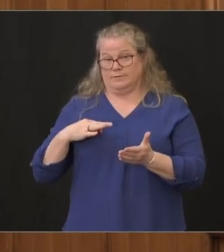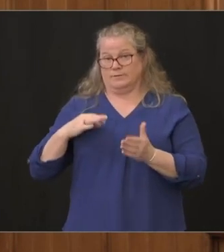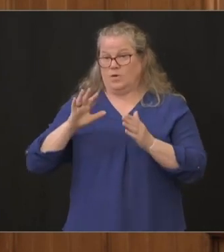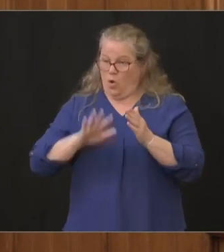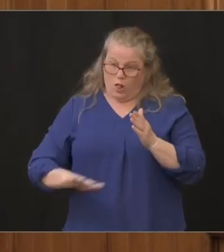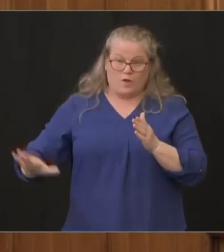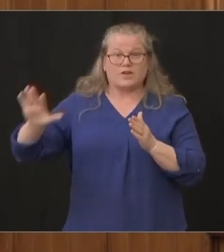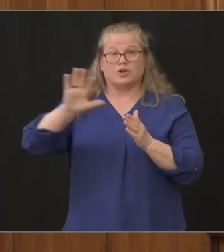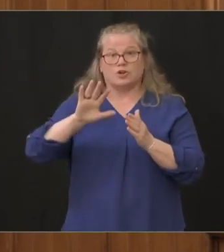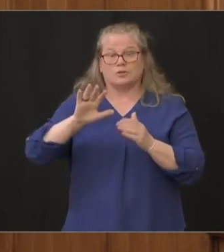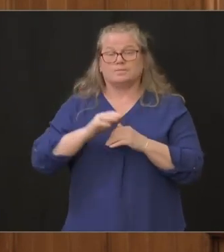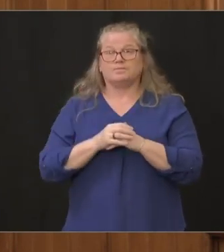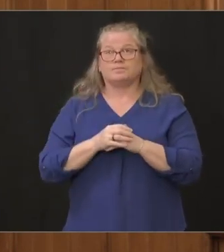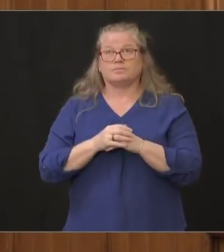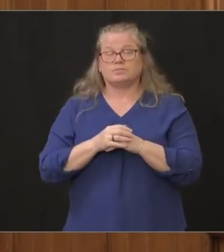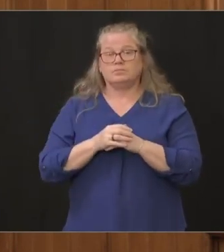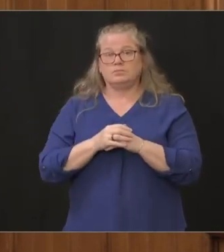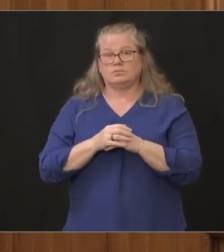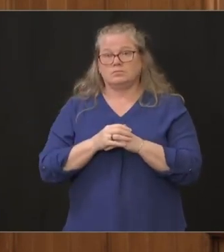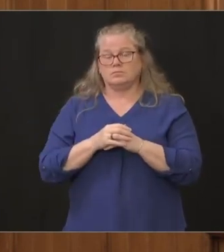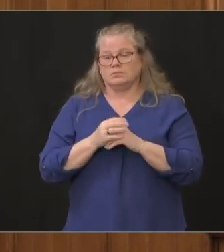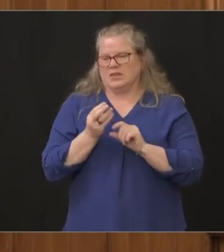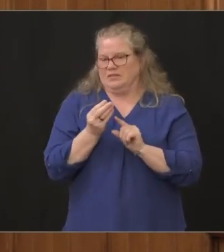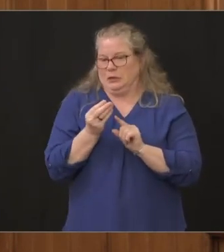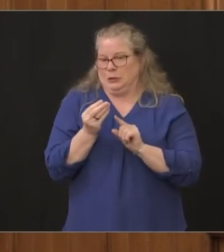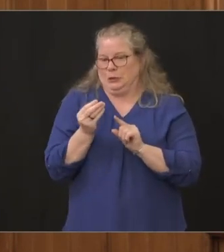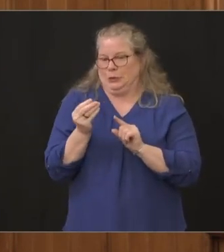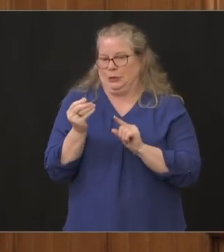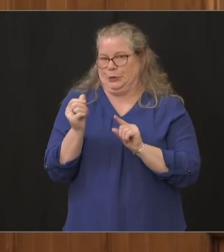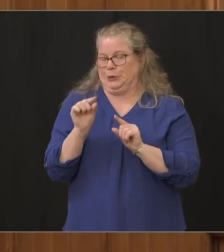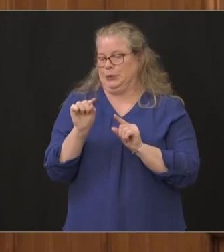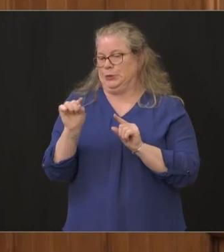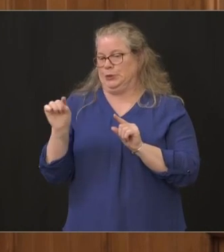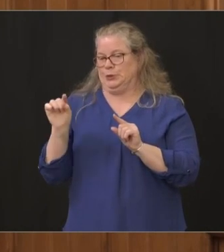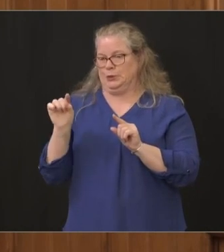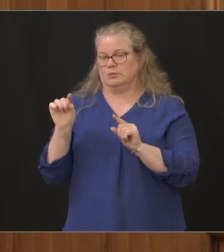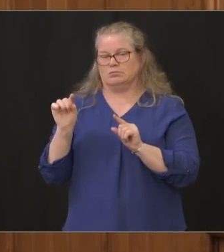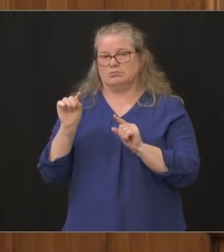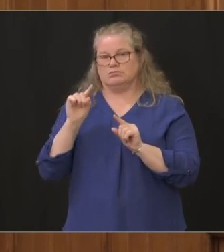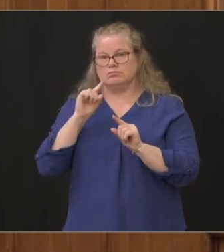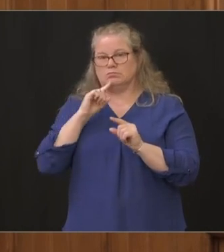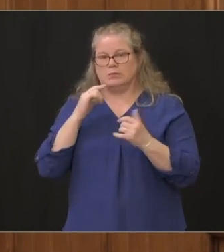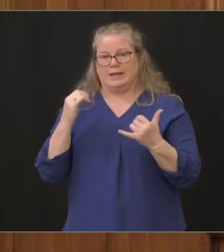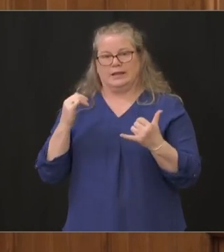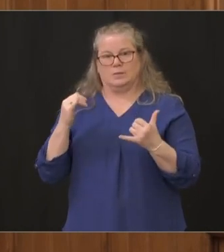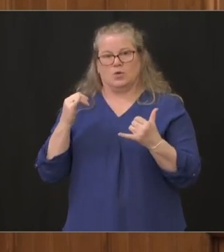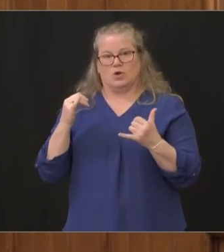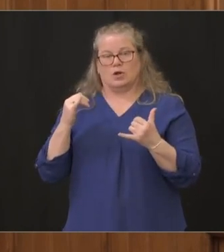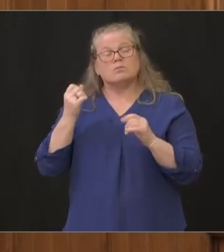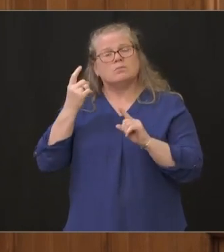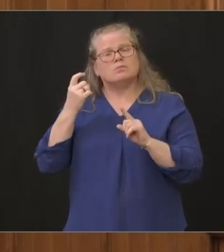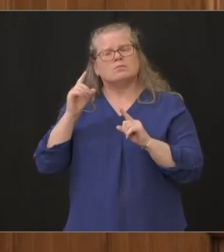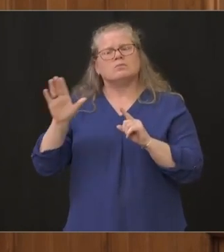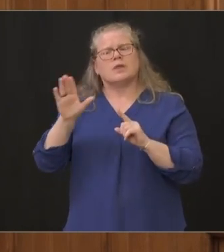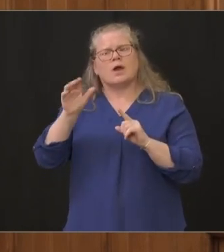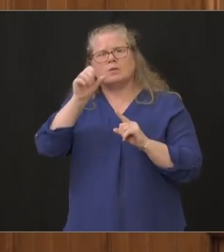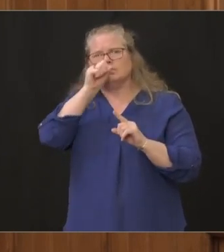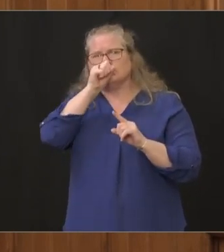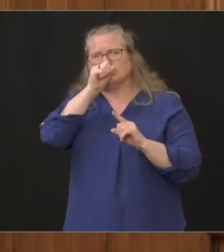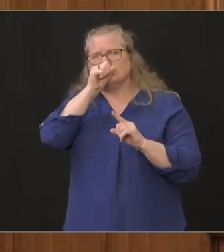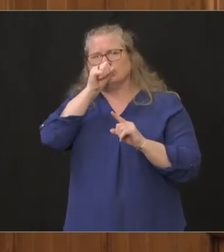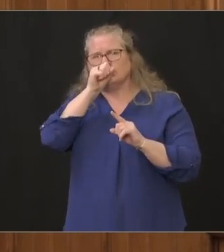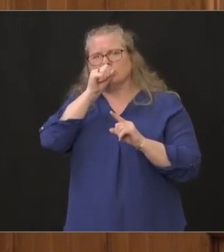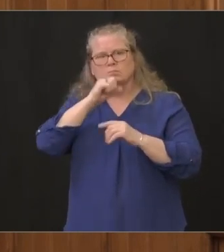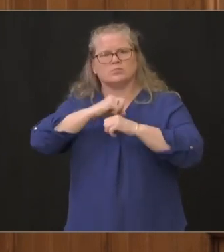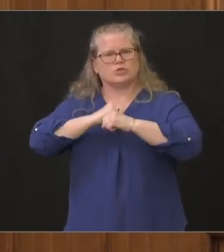to just protect you know their confidentiality but who have tested